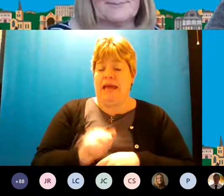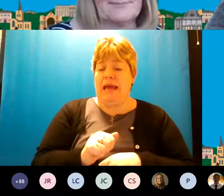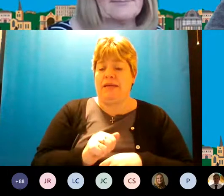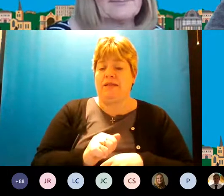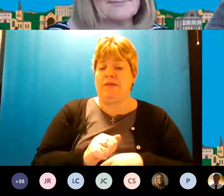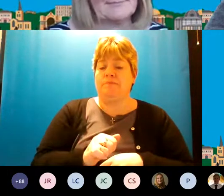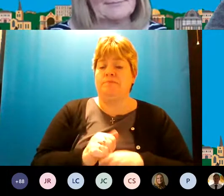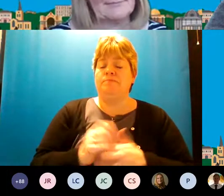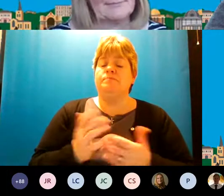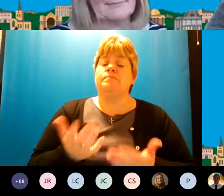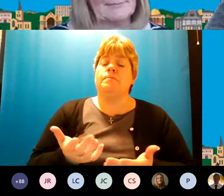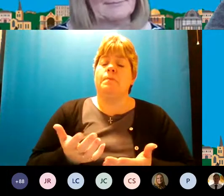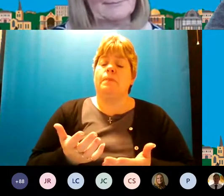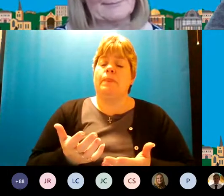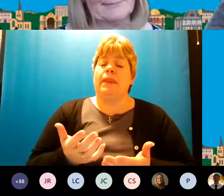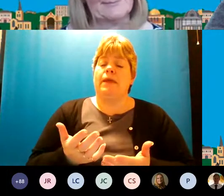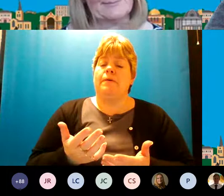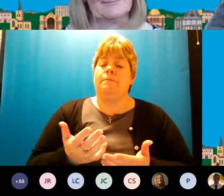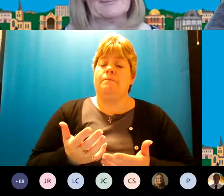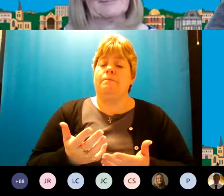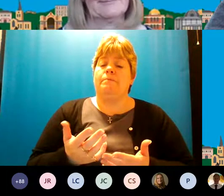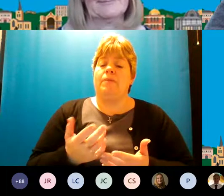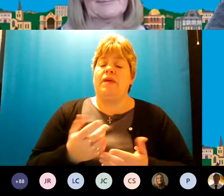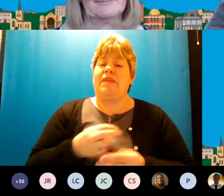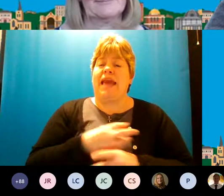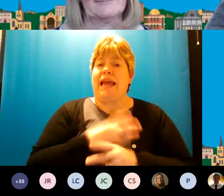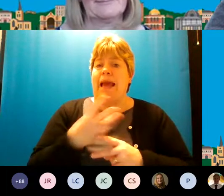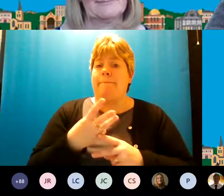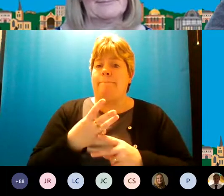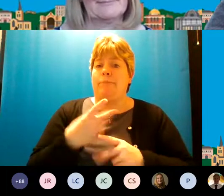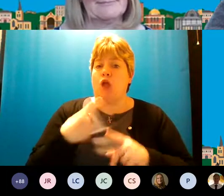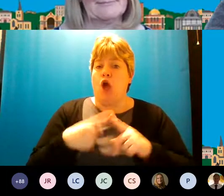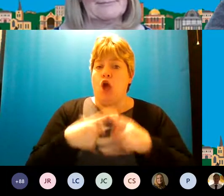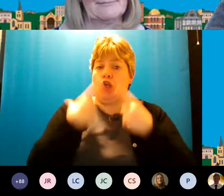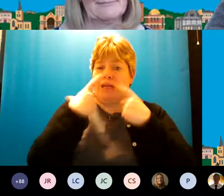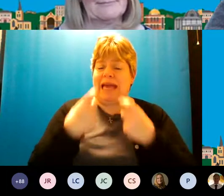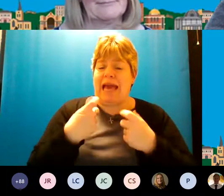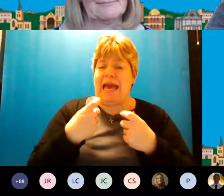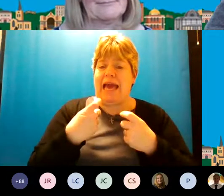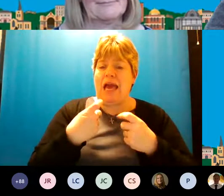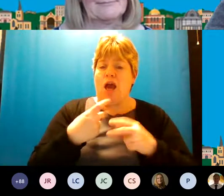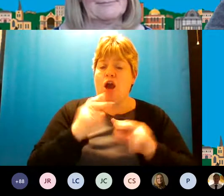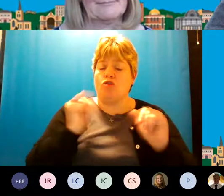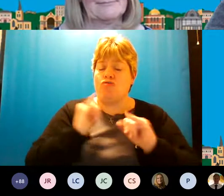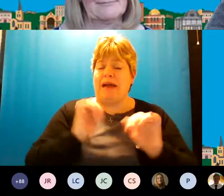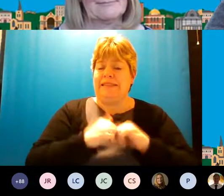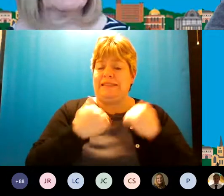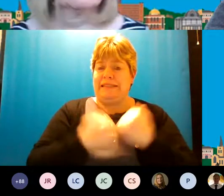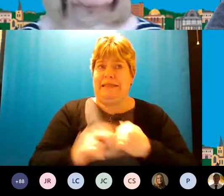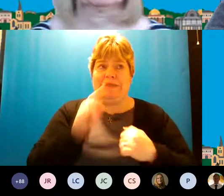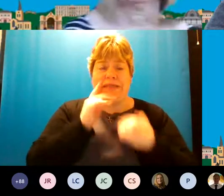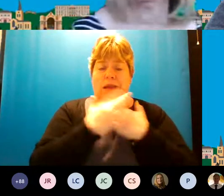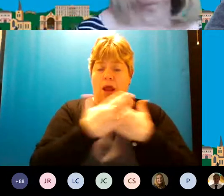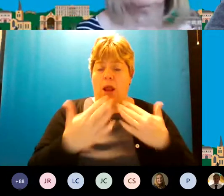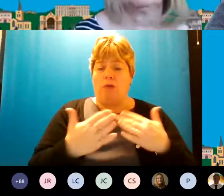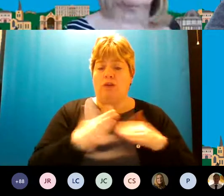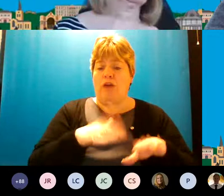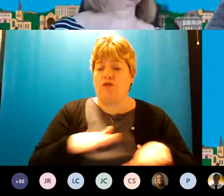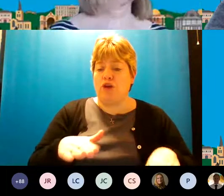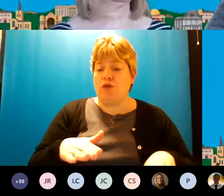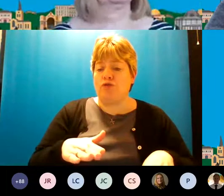as i said the the can's urgent care and crisis teams are seeing increasing numbers of children